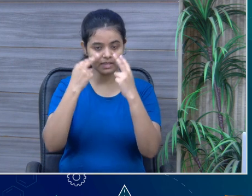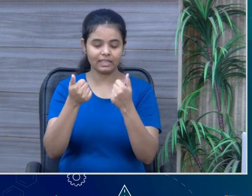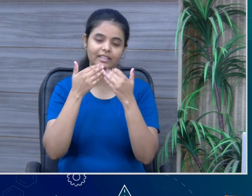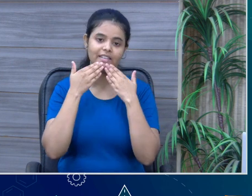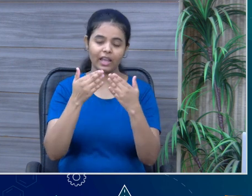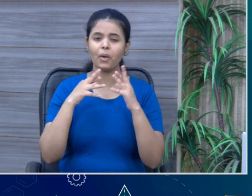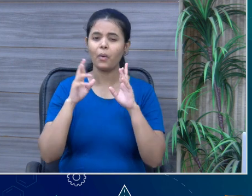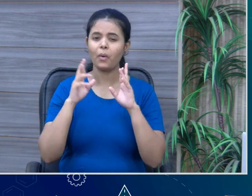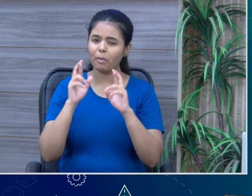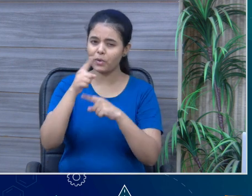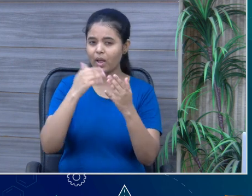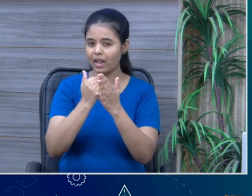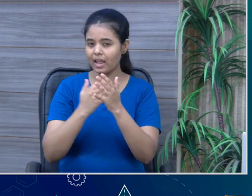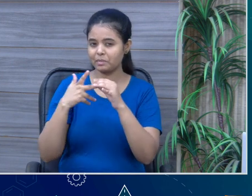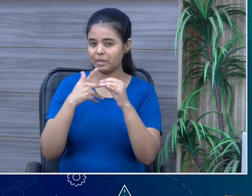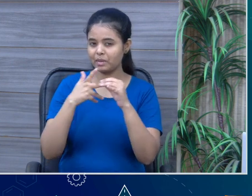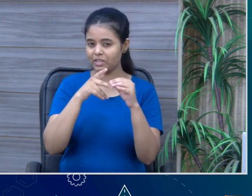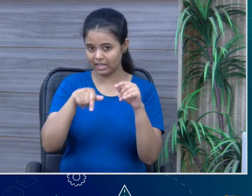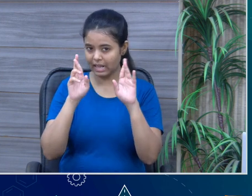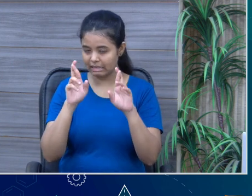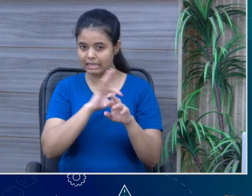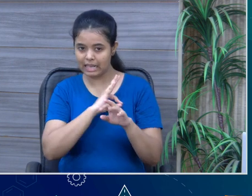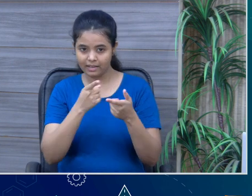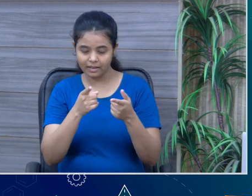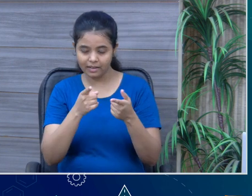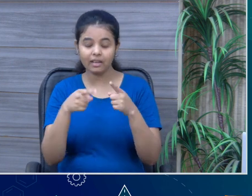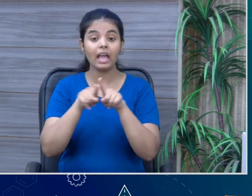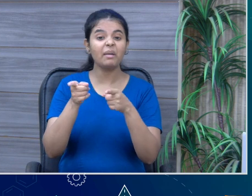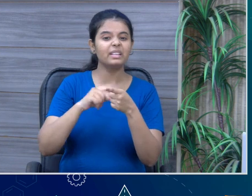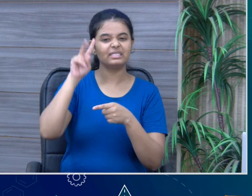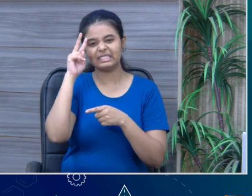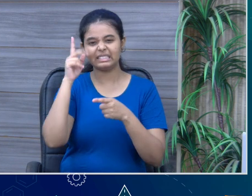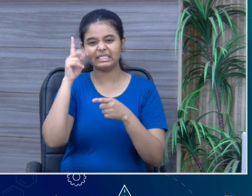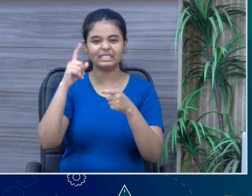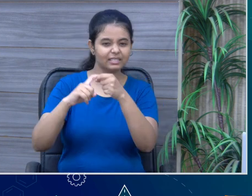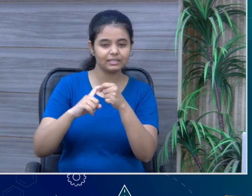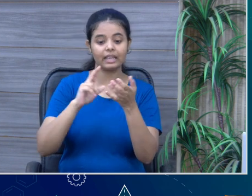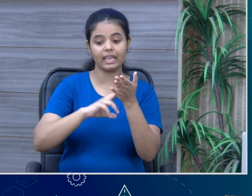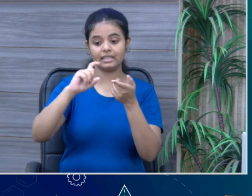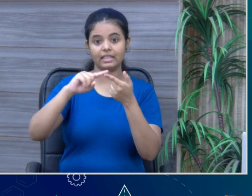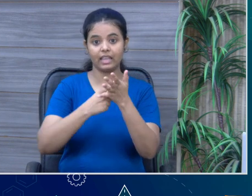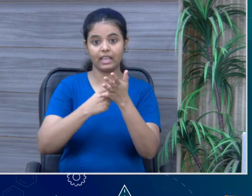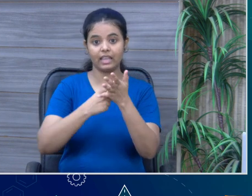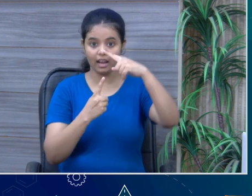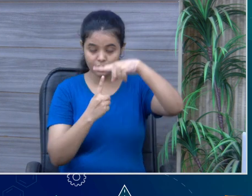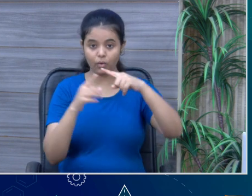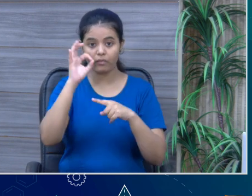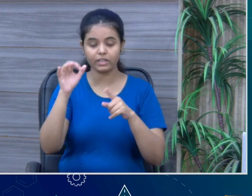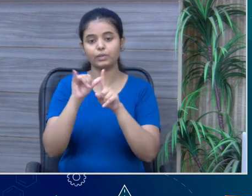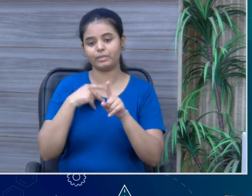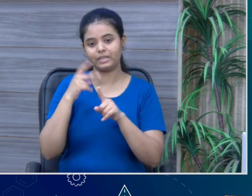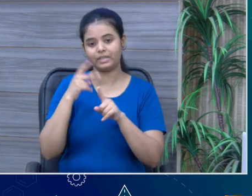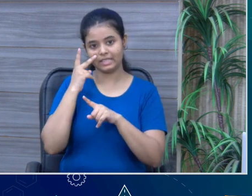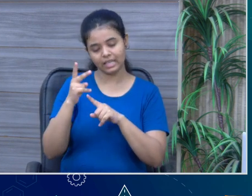and I am sure you liked it. If you have any questions, queries, then please reach out to us, NCRTOfficial, that is our YouTube